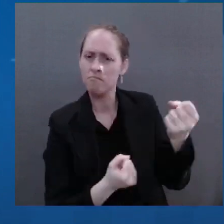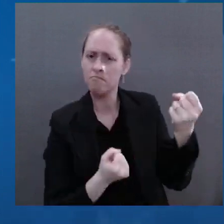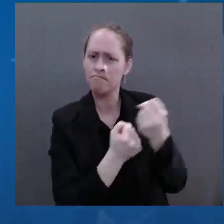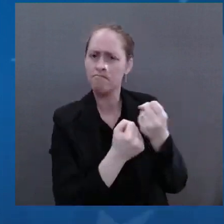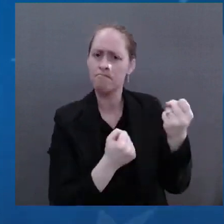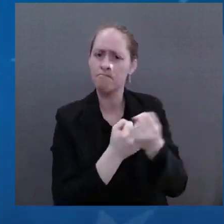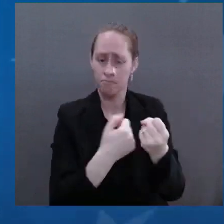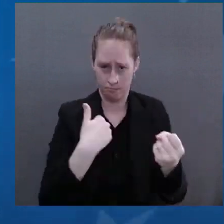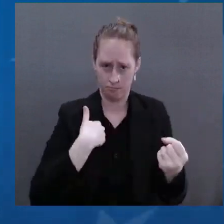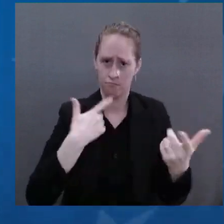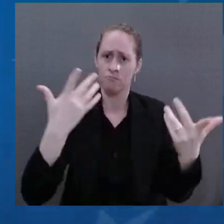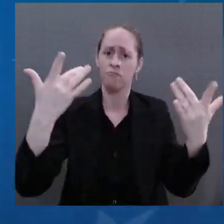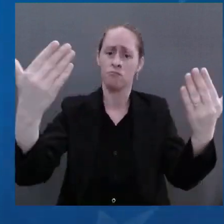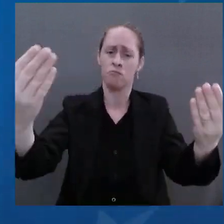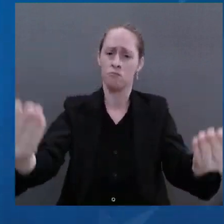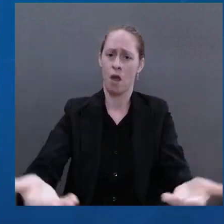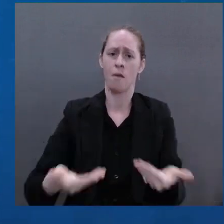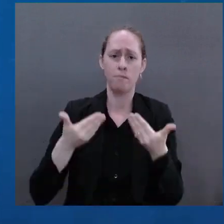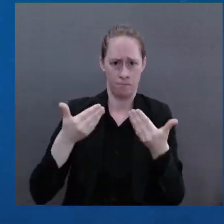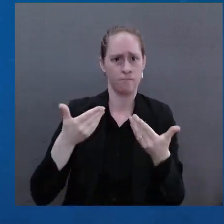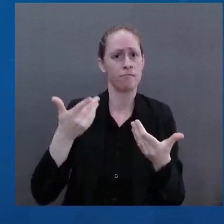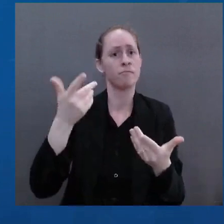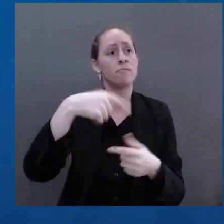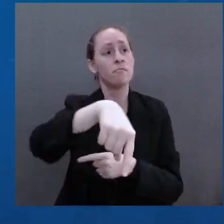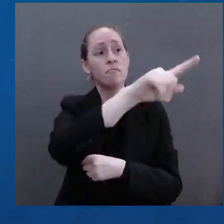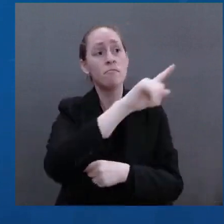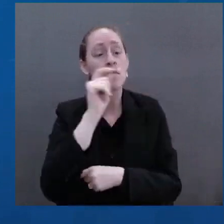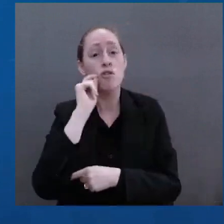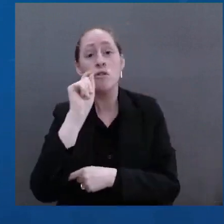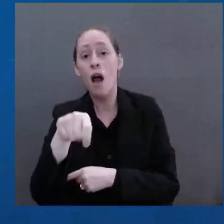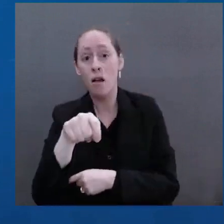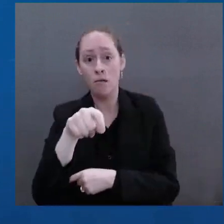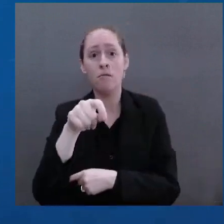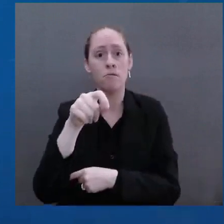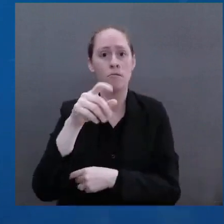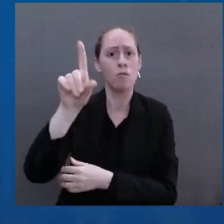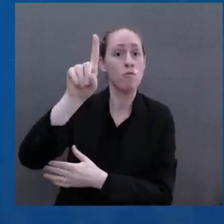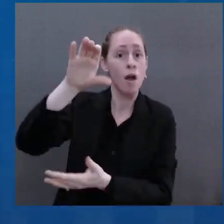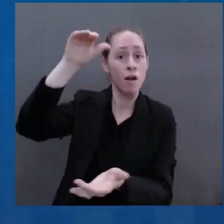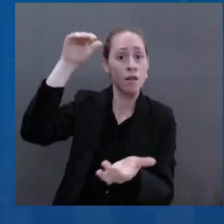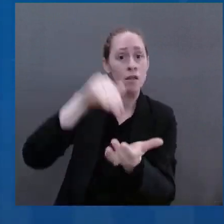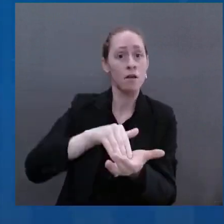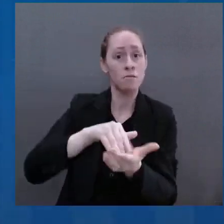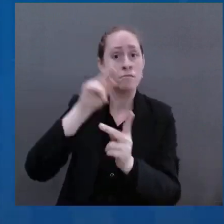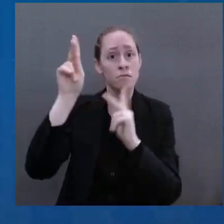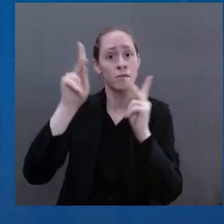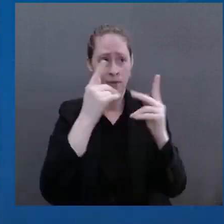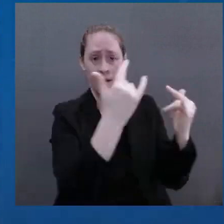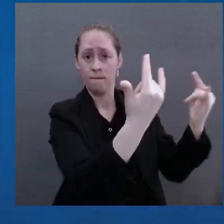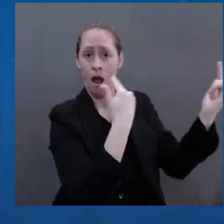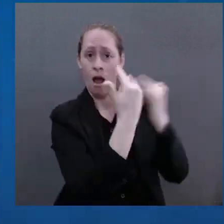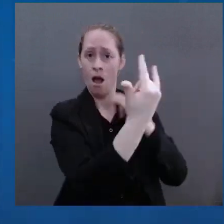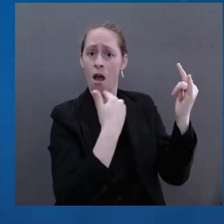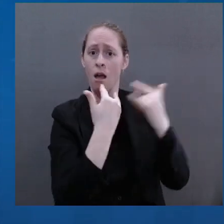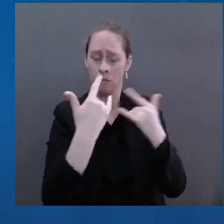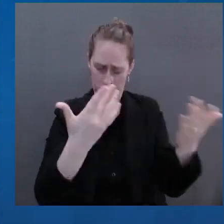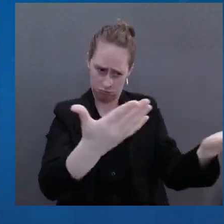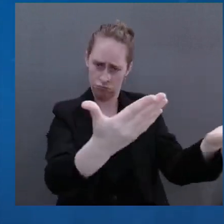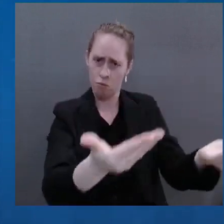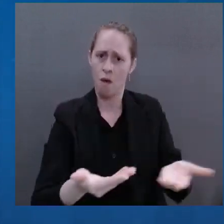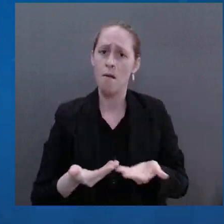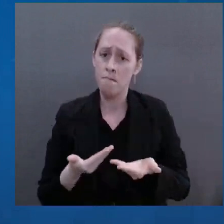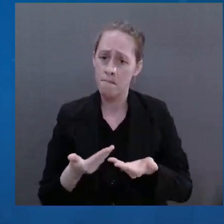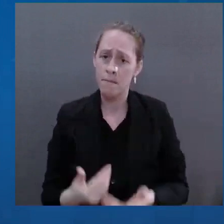8,000 a week coming to the United States of other nationalities. We'll provide nearly $300 million in humanitarian assistance,